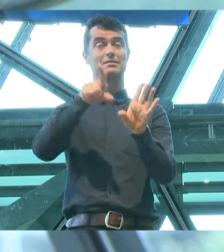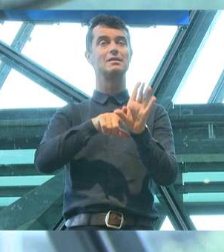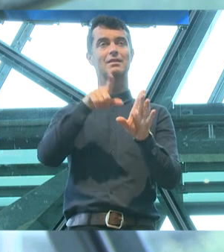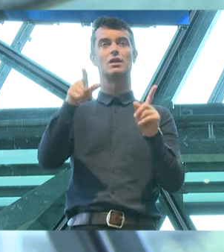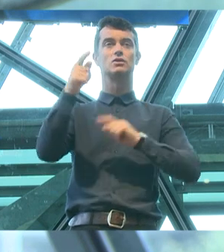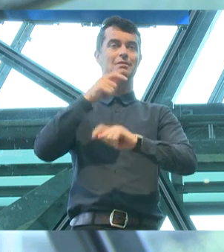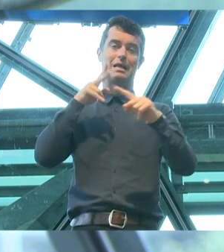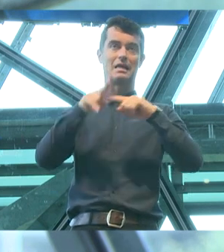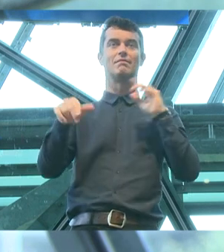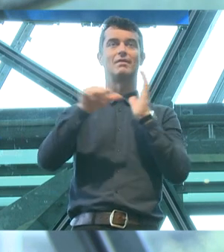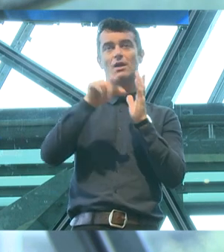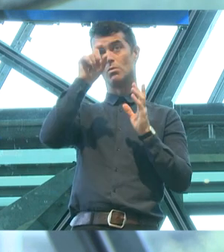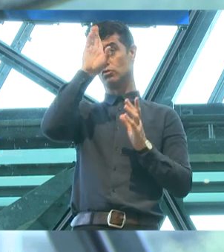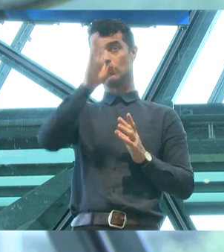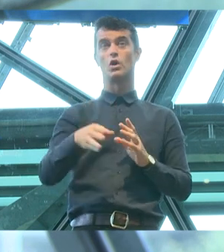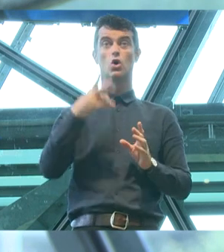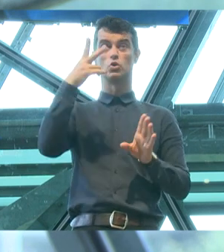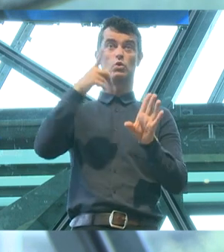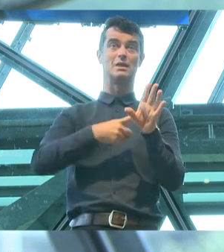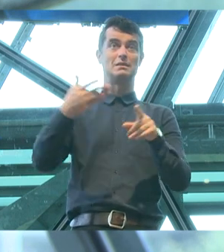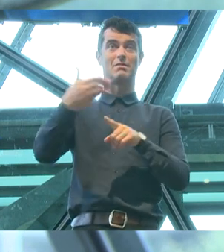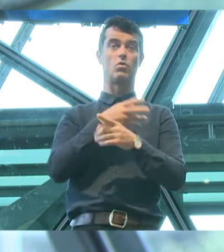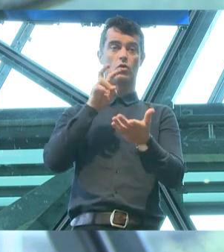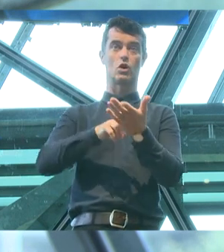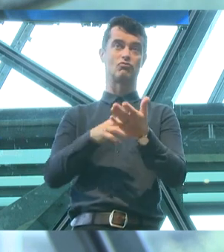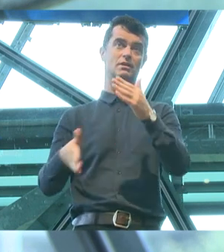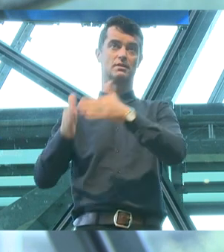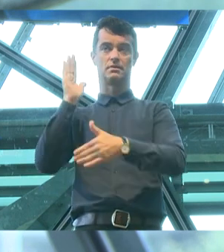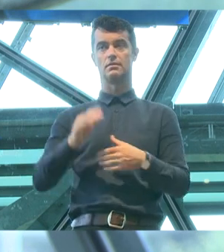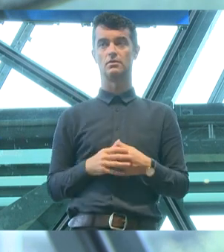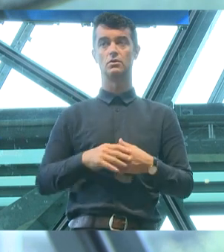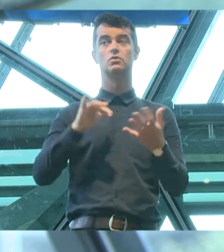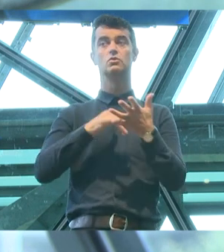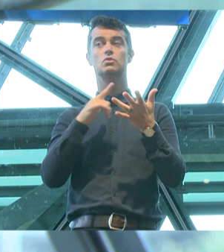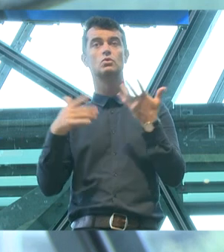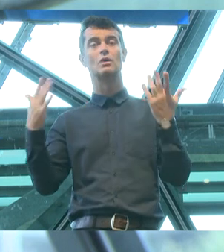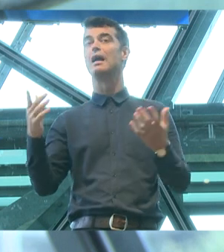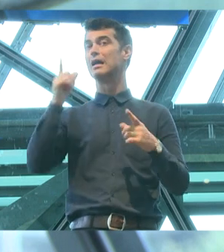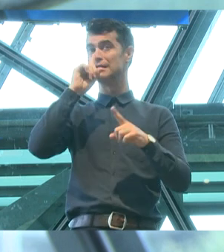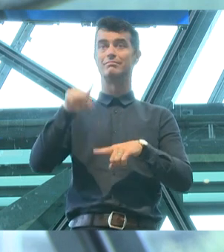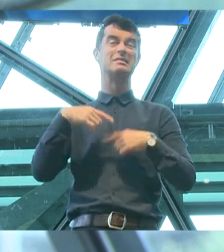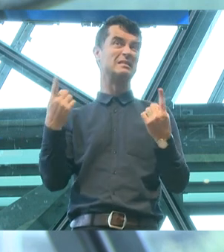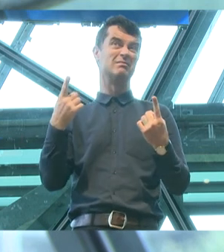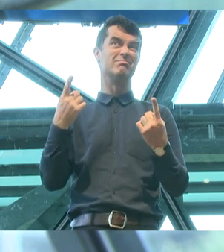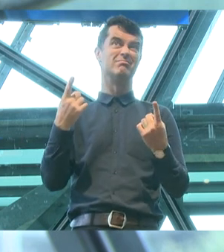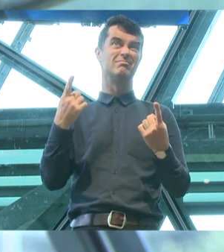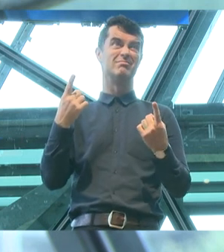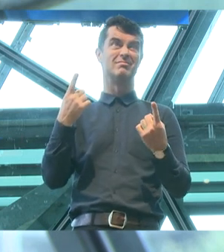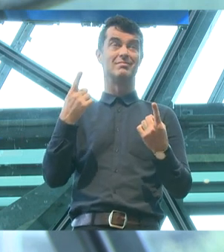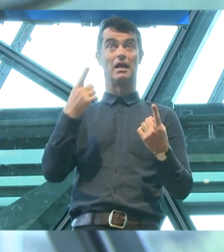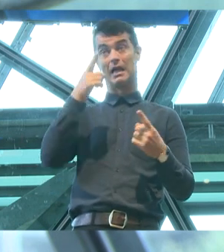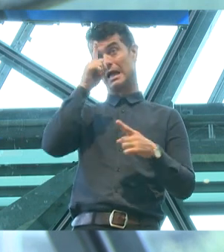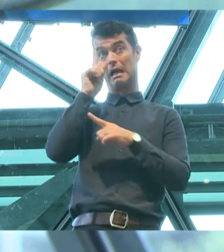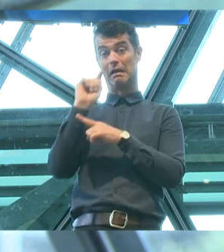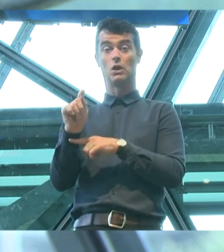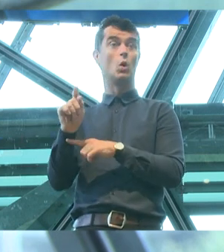almost immediately, two years before the contract end date. So, it can't be denied that in fundamental